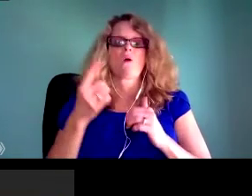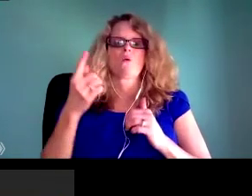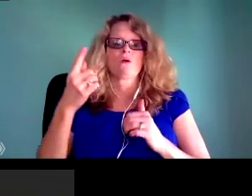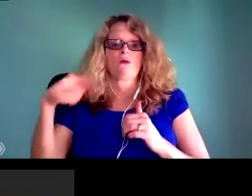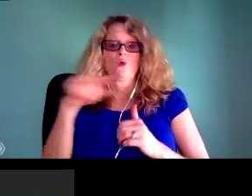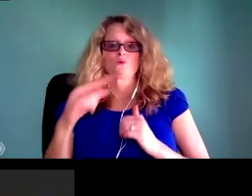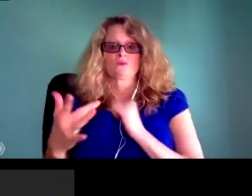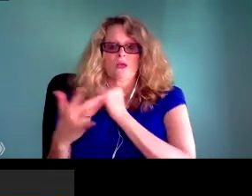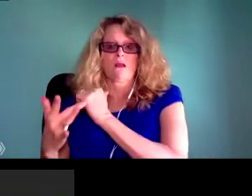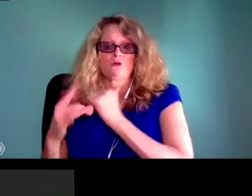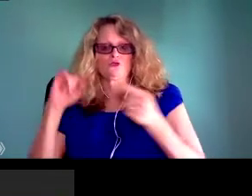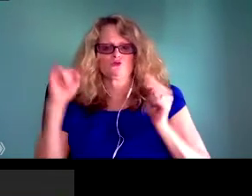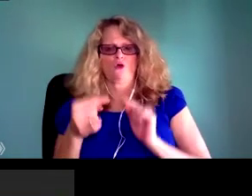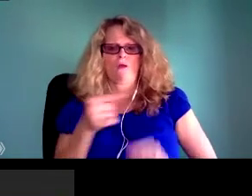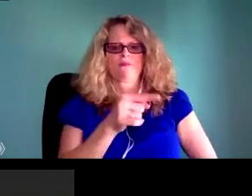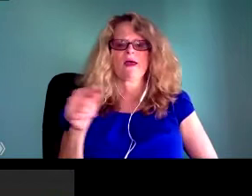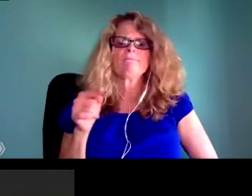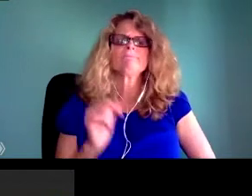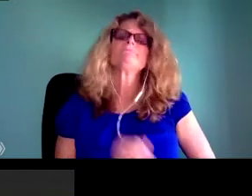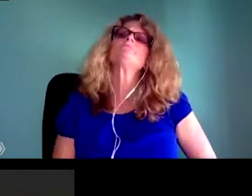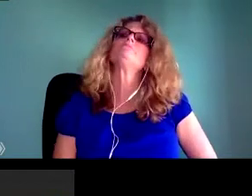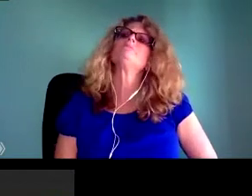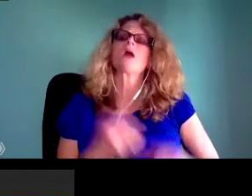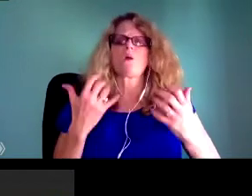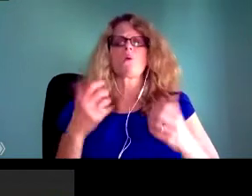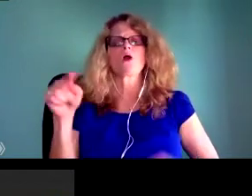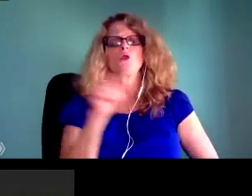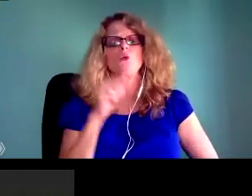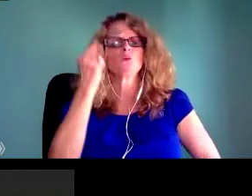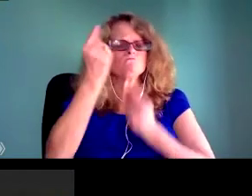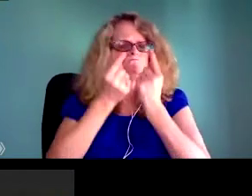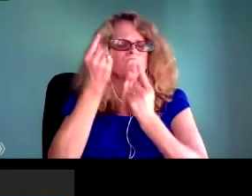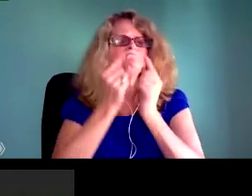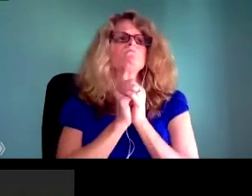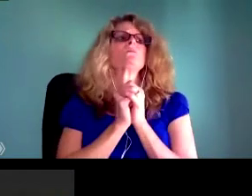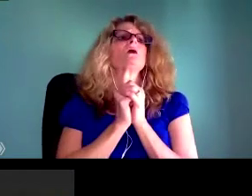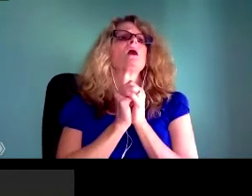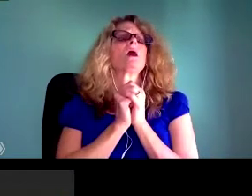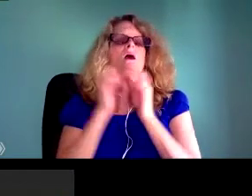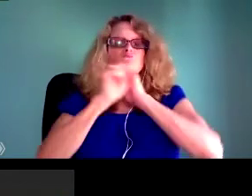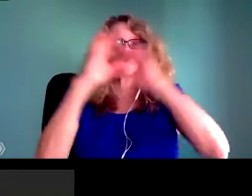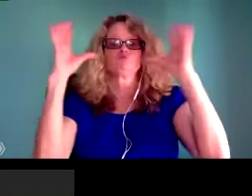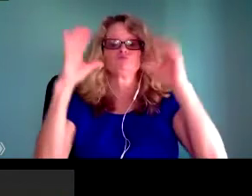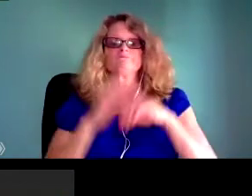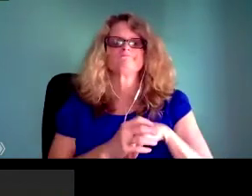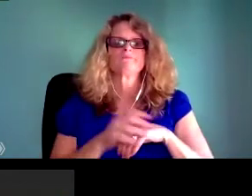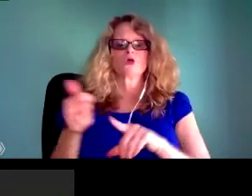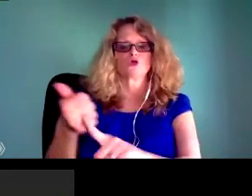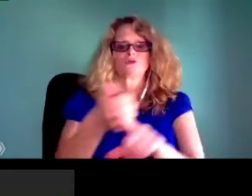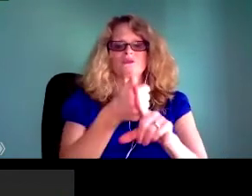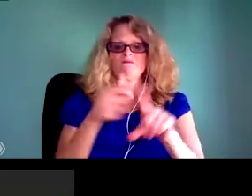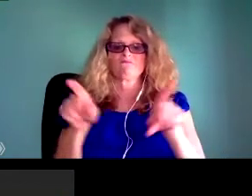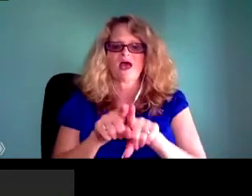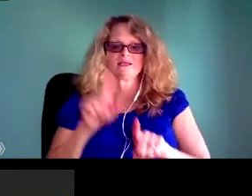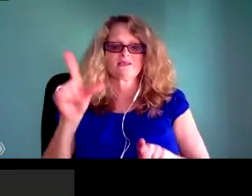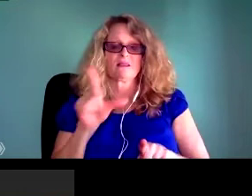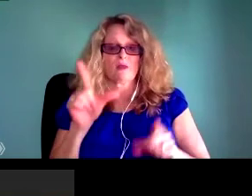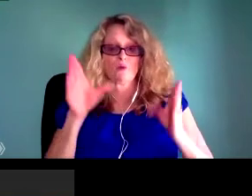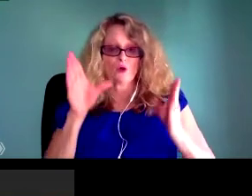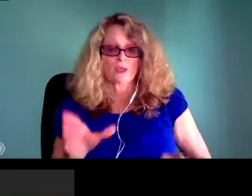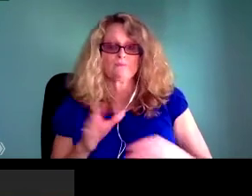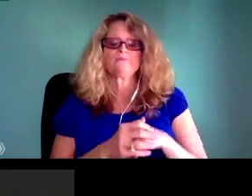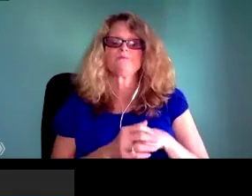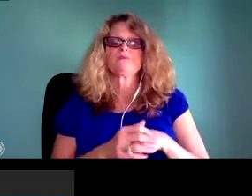which we are deploying frames toward different kinds of communities. And I'm going to talk a little bit more about that in a moment.